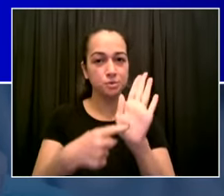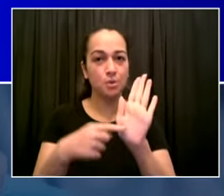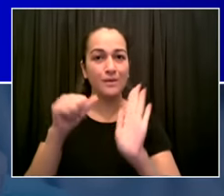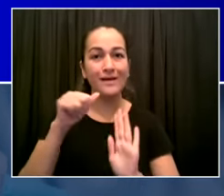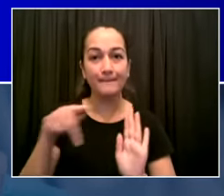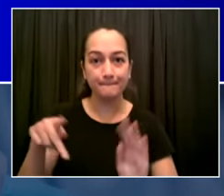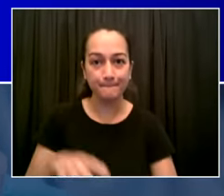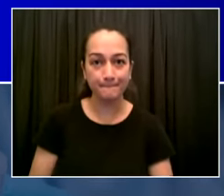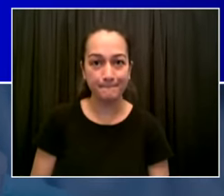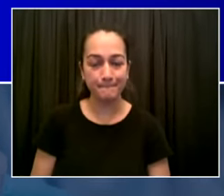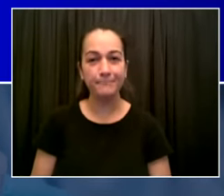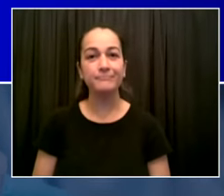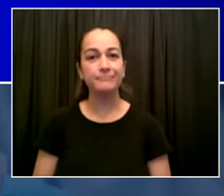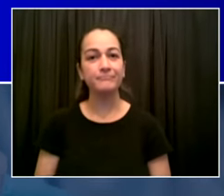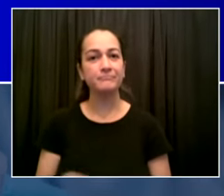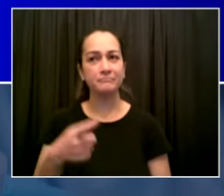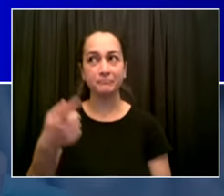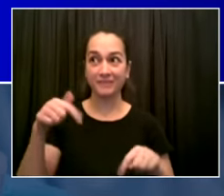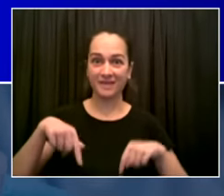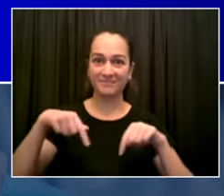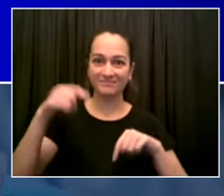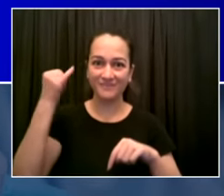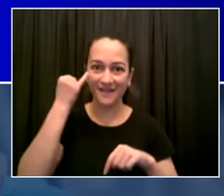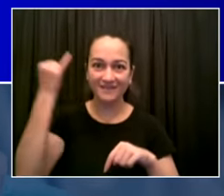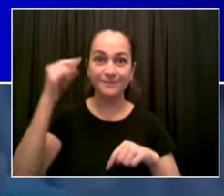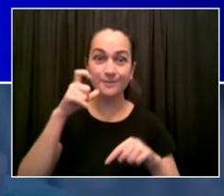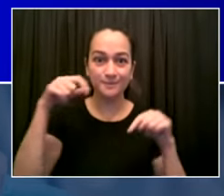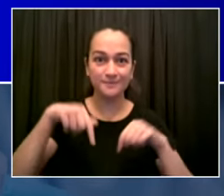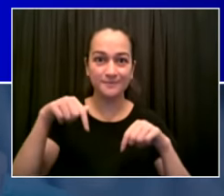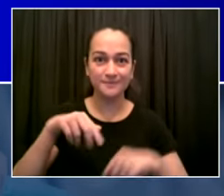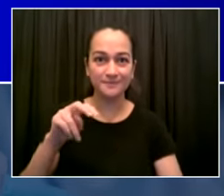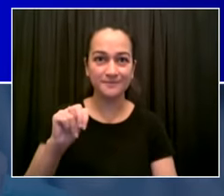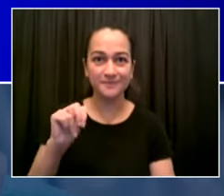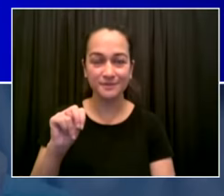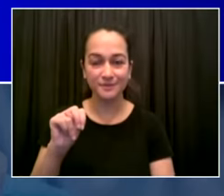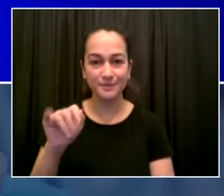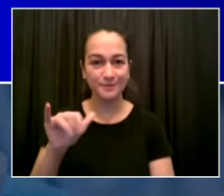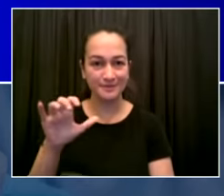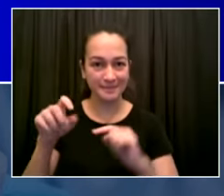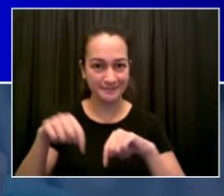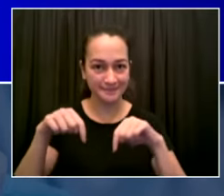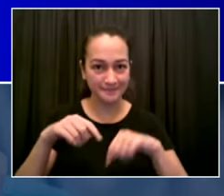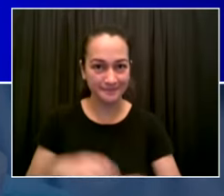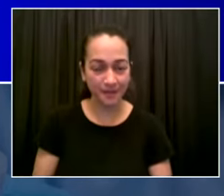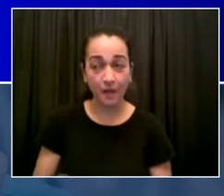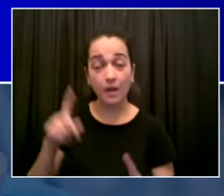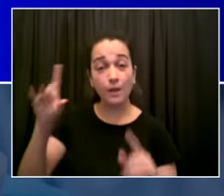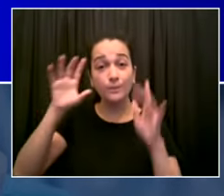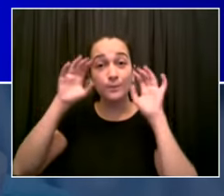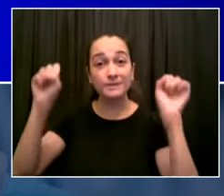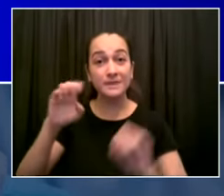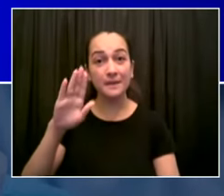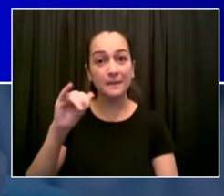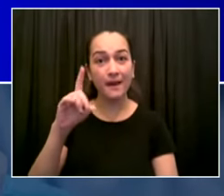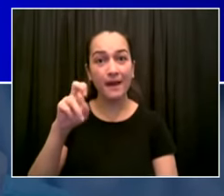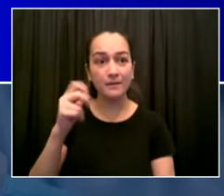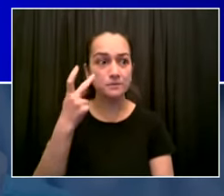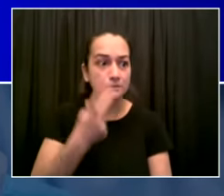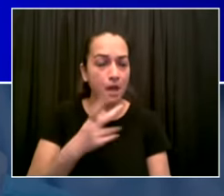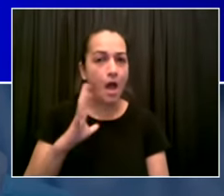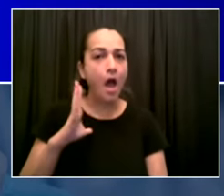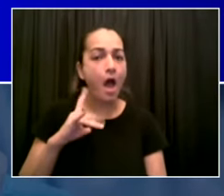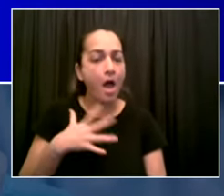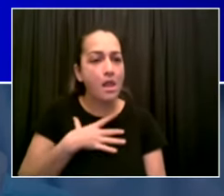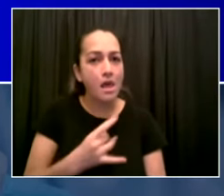again president biden endorsed it immediately it's being picked up on by private sector organizations businesses all over the country we saw it